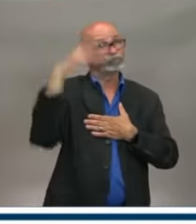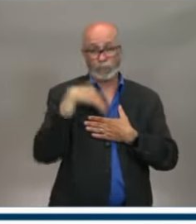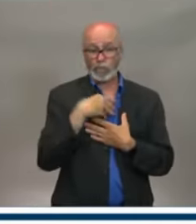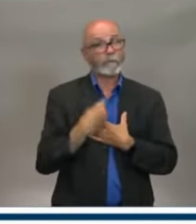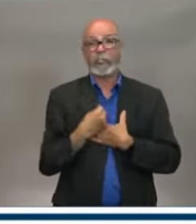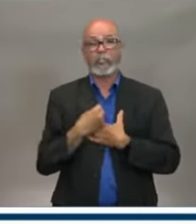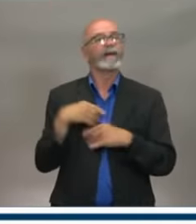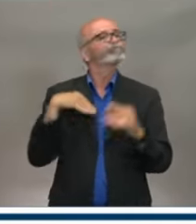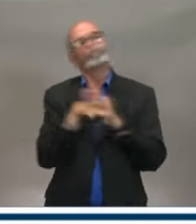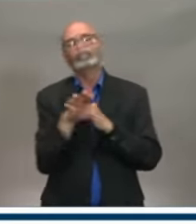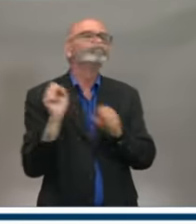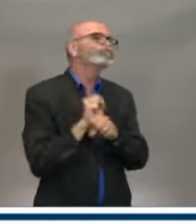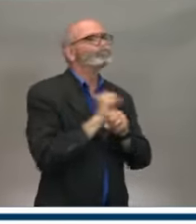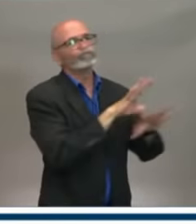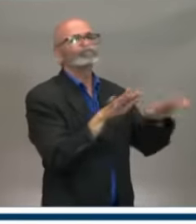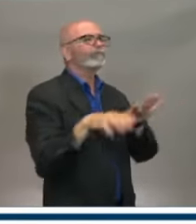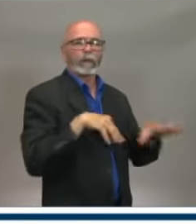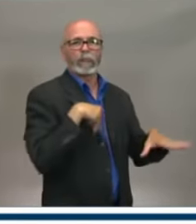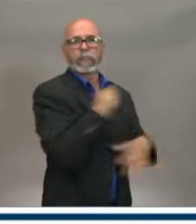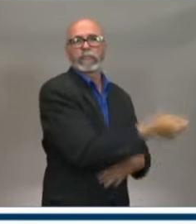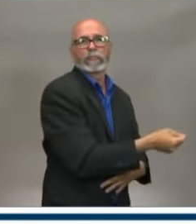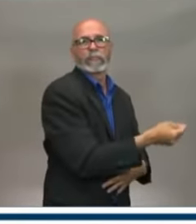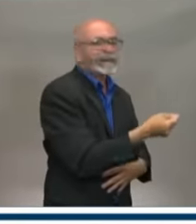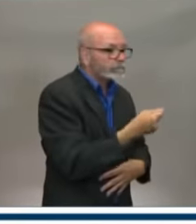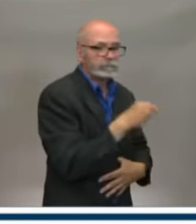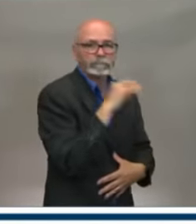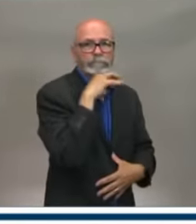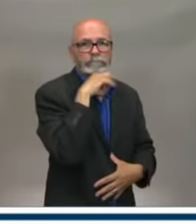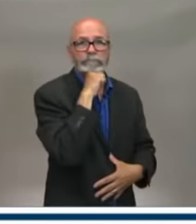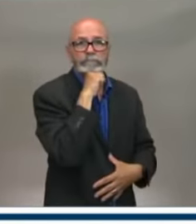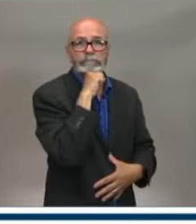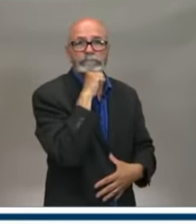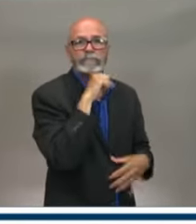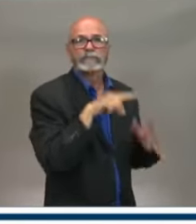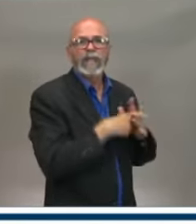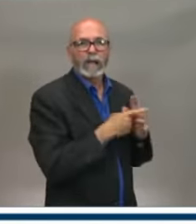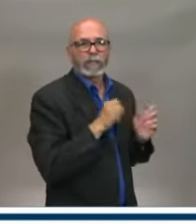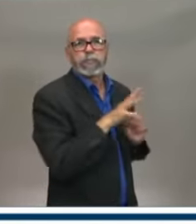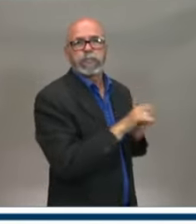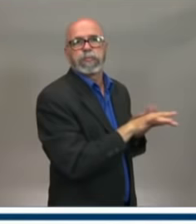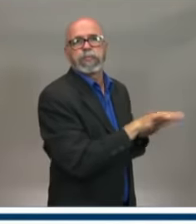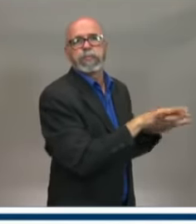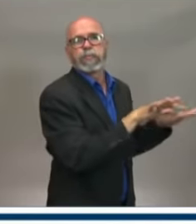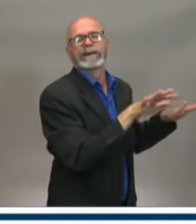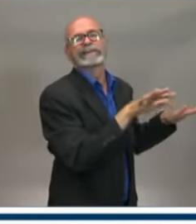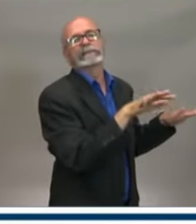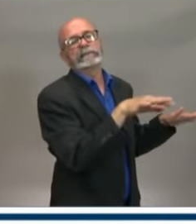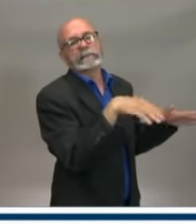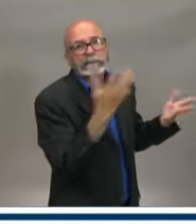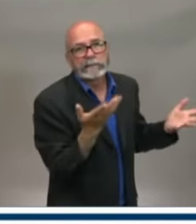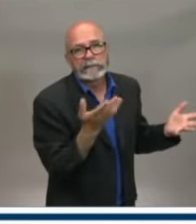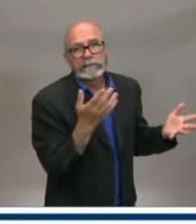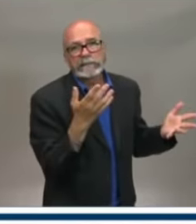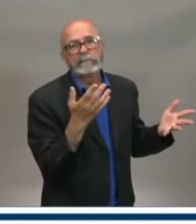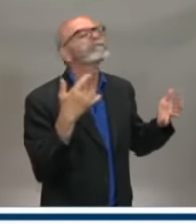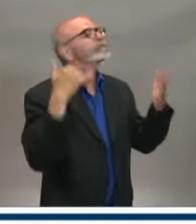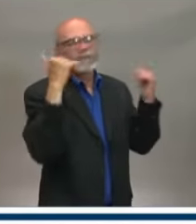facility, it began to spread through the facility. We'll have a review of that